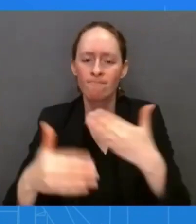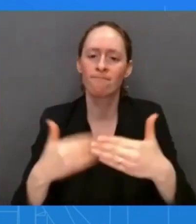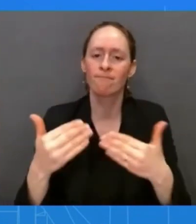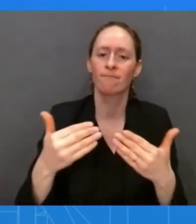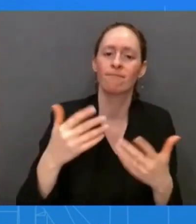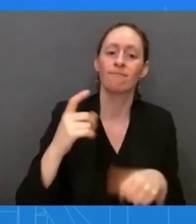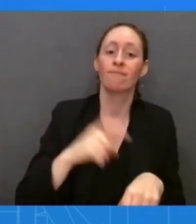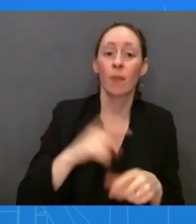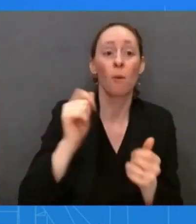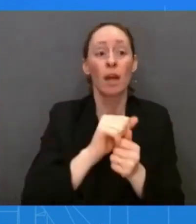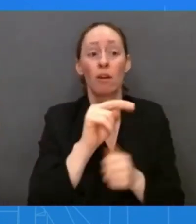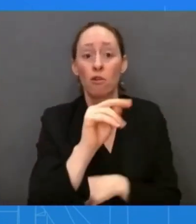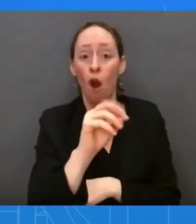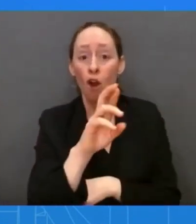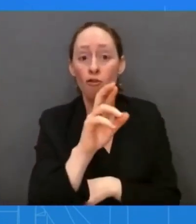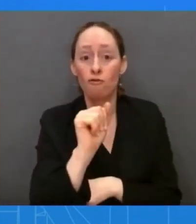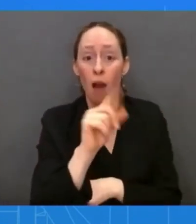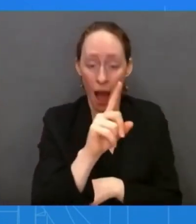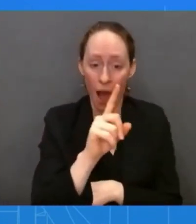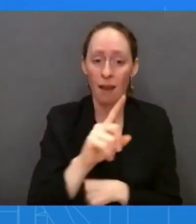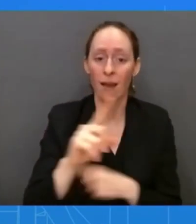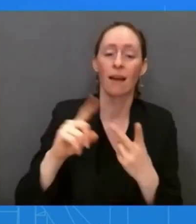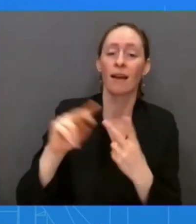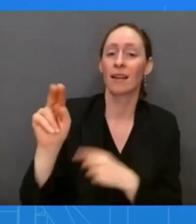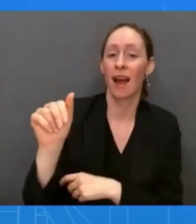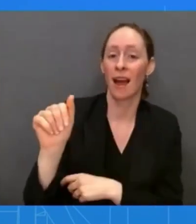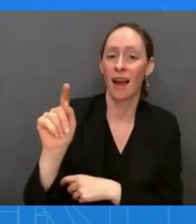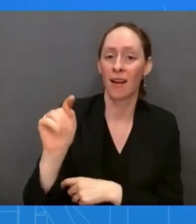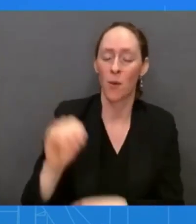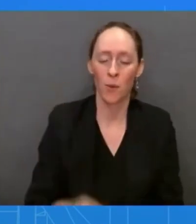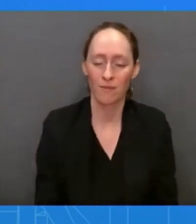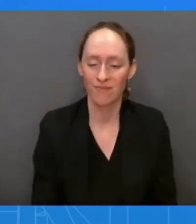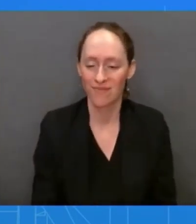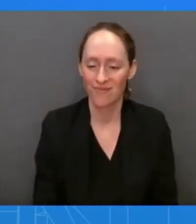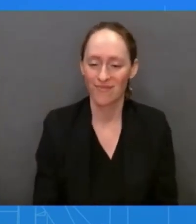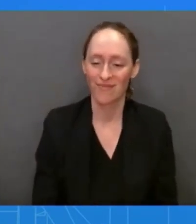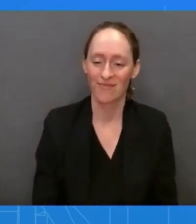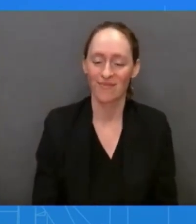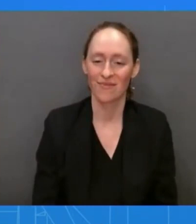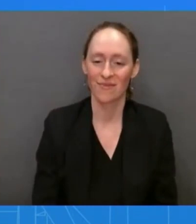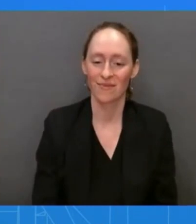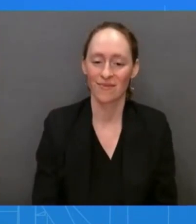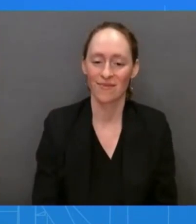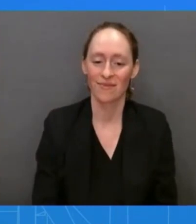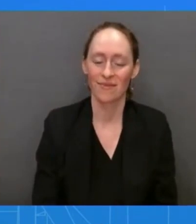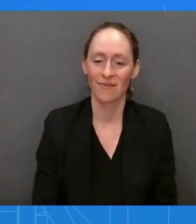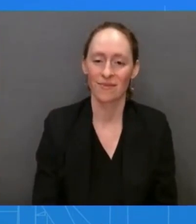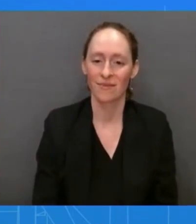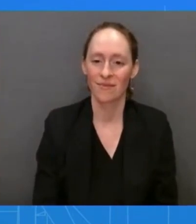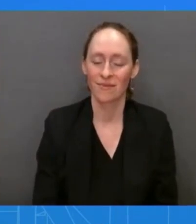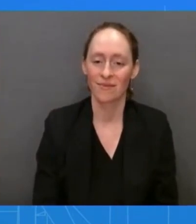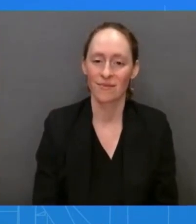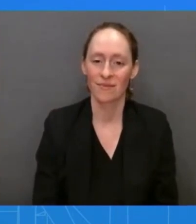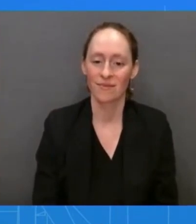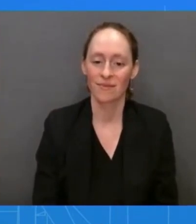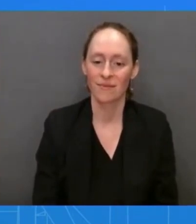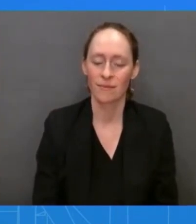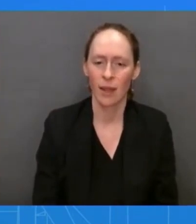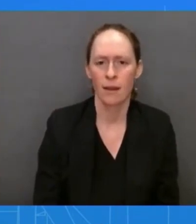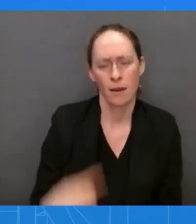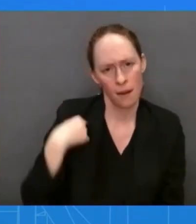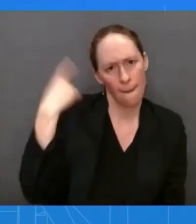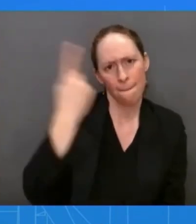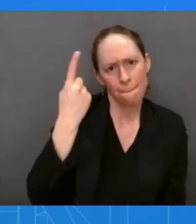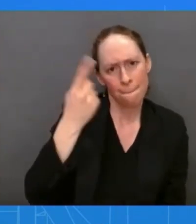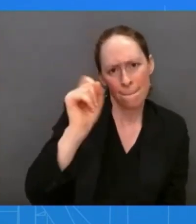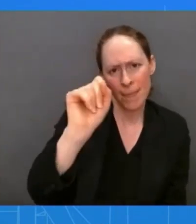Hey, John. So I wanted to ask you about the Russian foreign minister's comments today about Britain's plans to supply